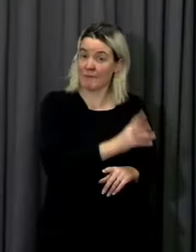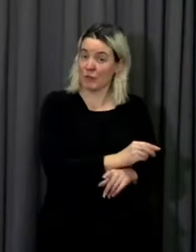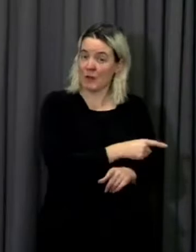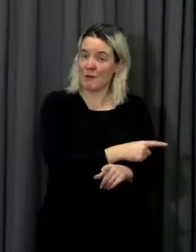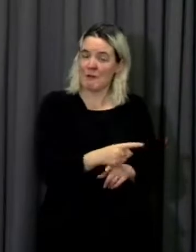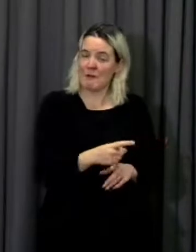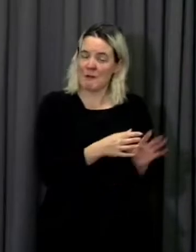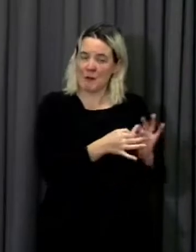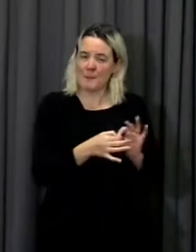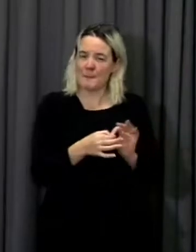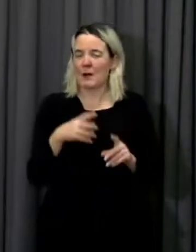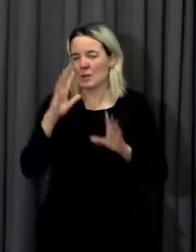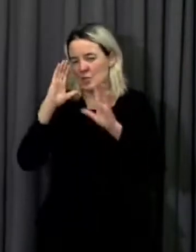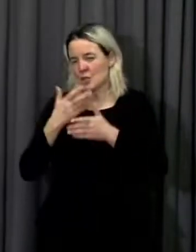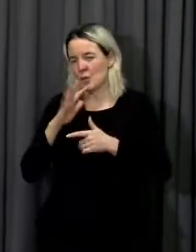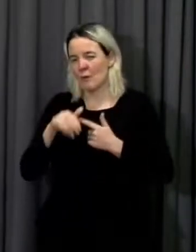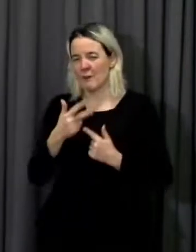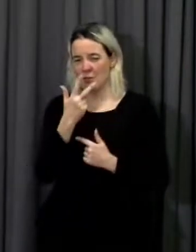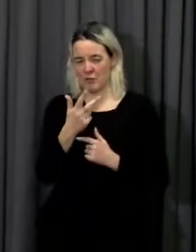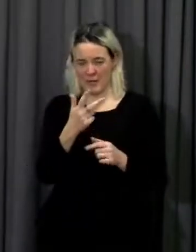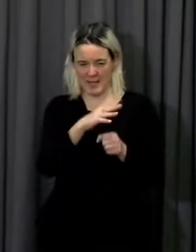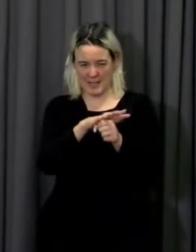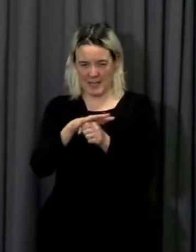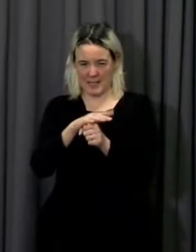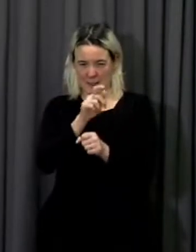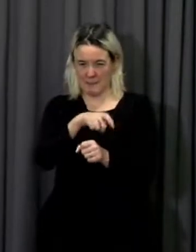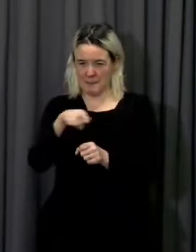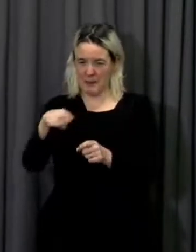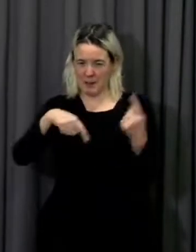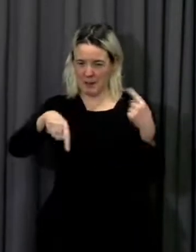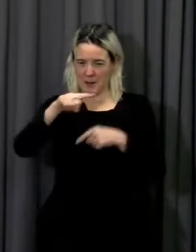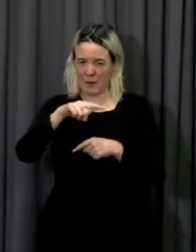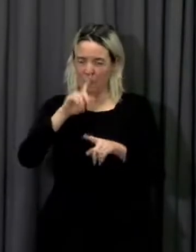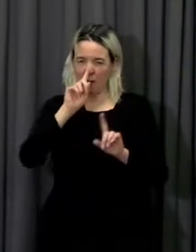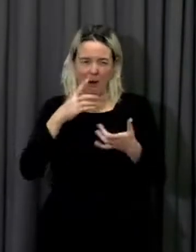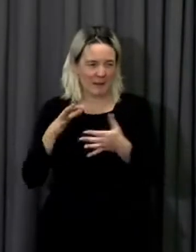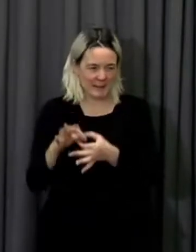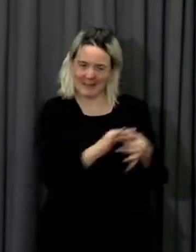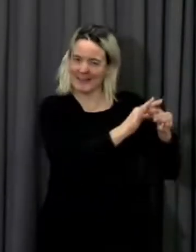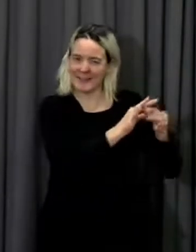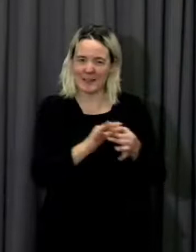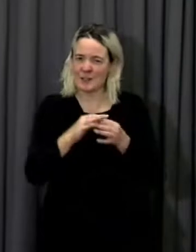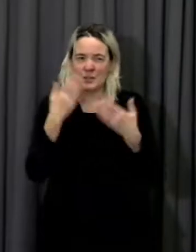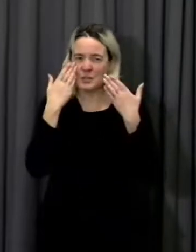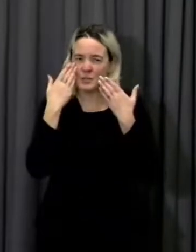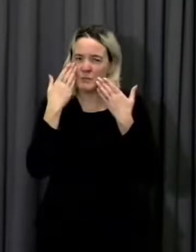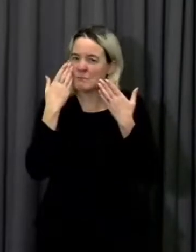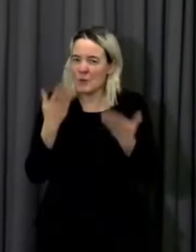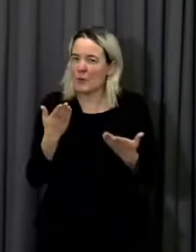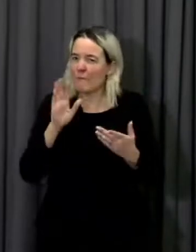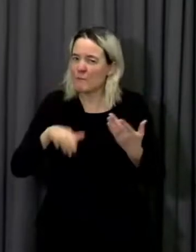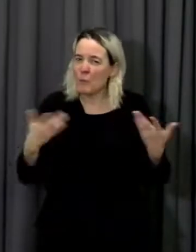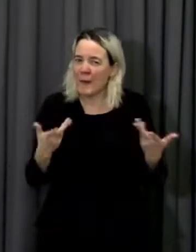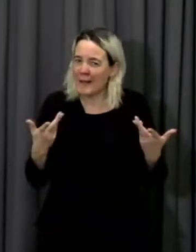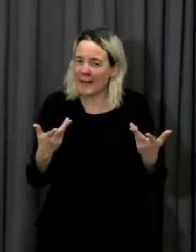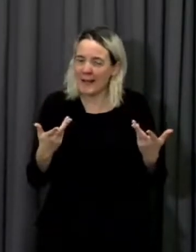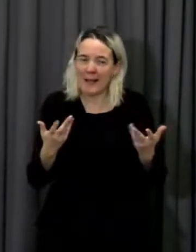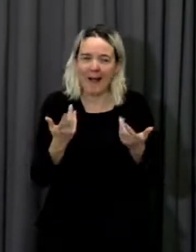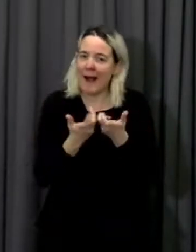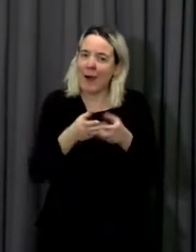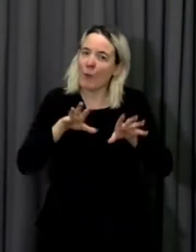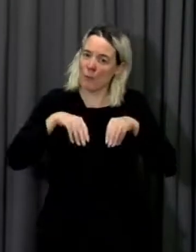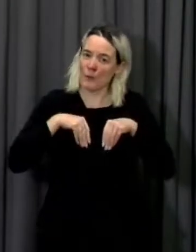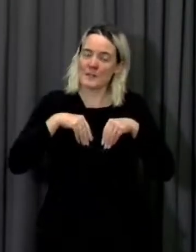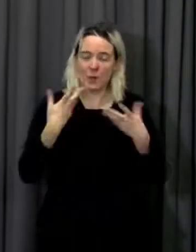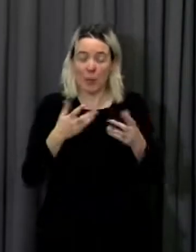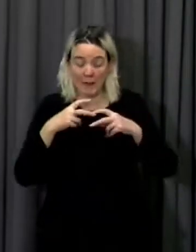three cases where we cannot really follow where that's come from. So we're doing a lot of research into that